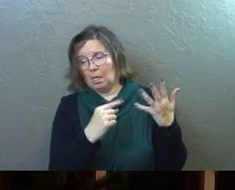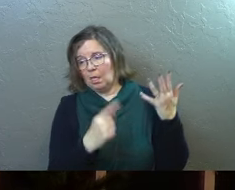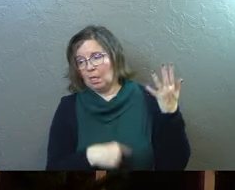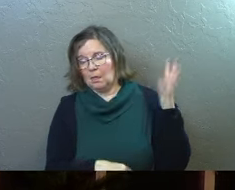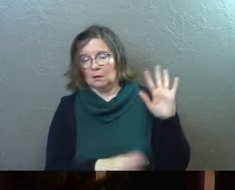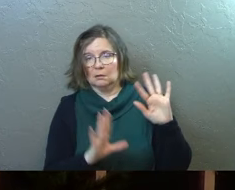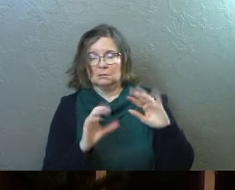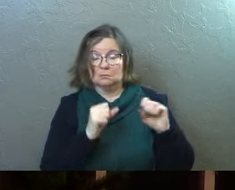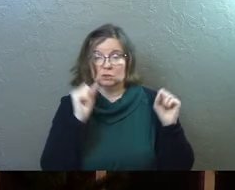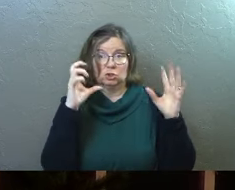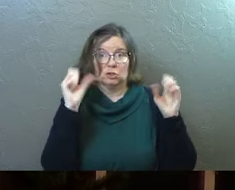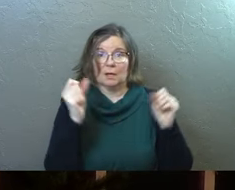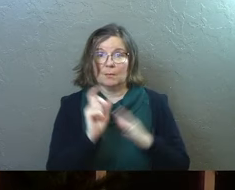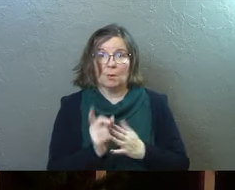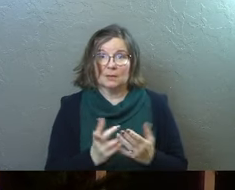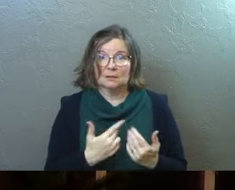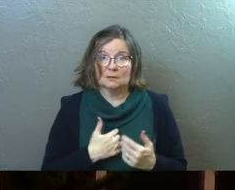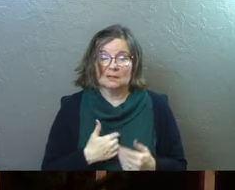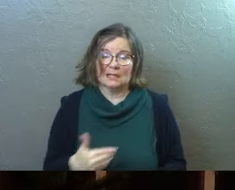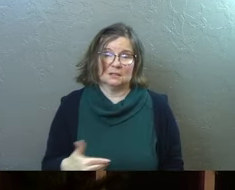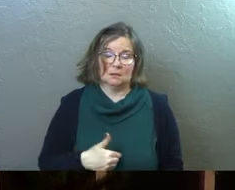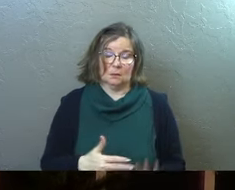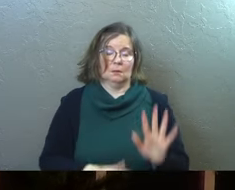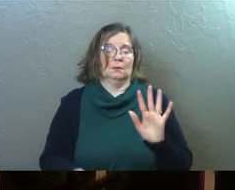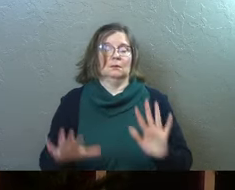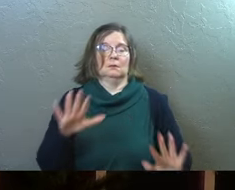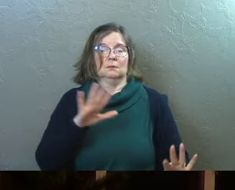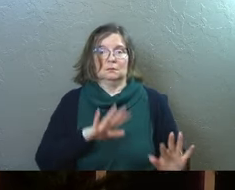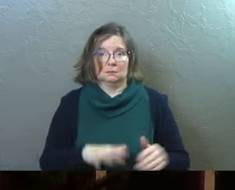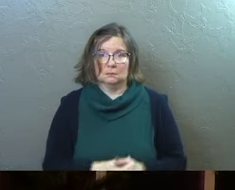people think? Absolutely shocking moment. It's a gut punch.